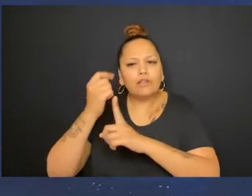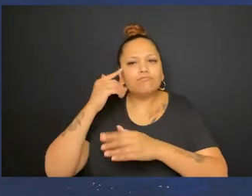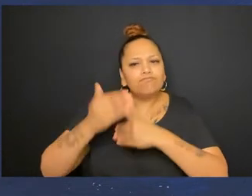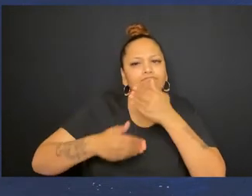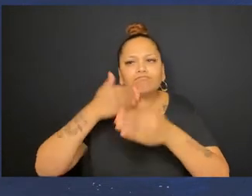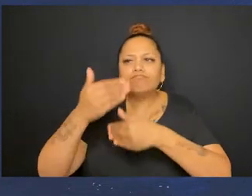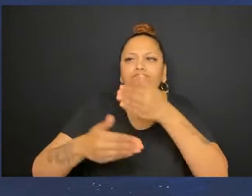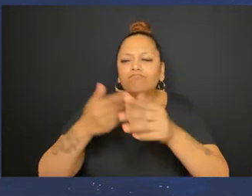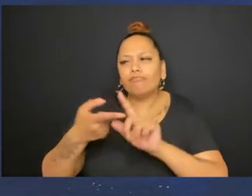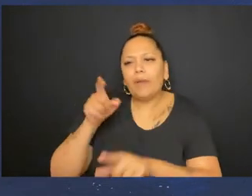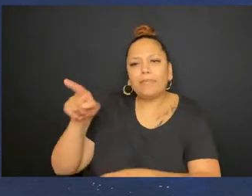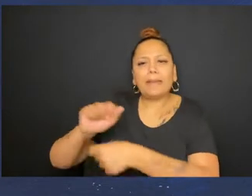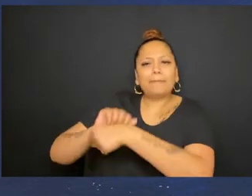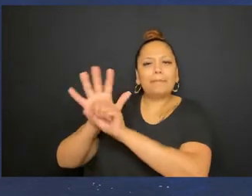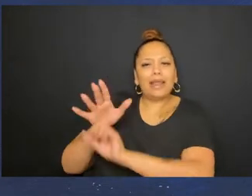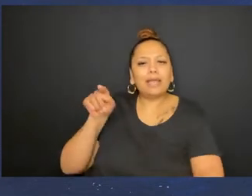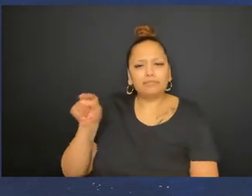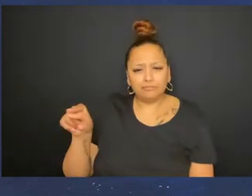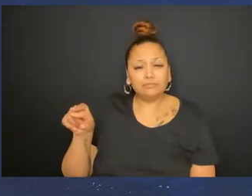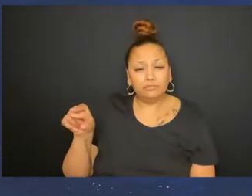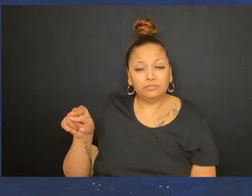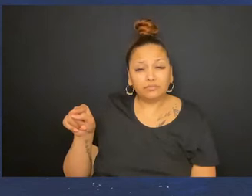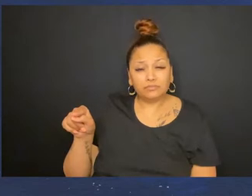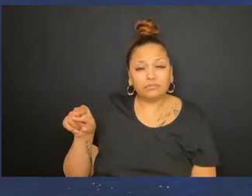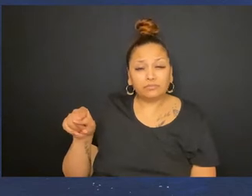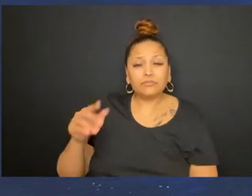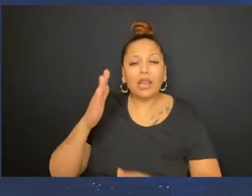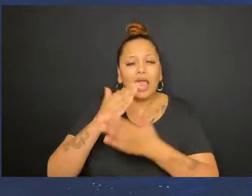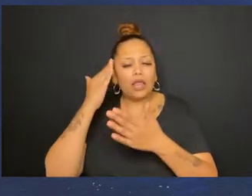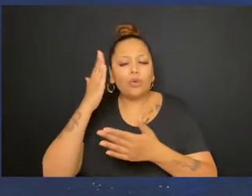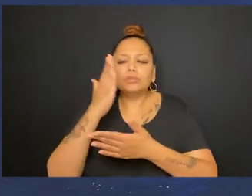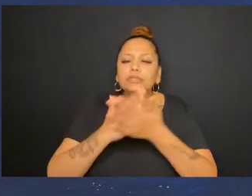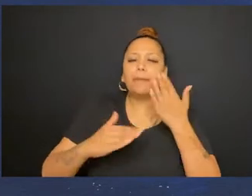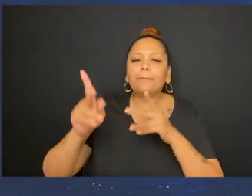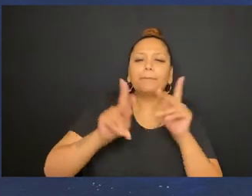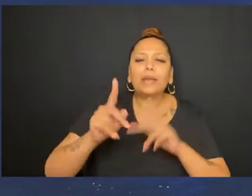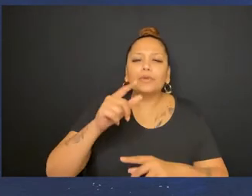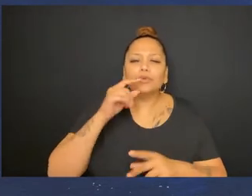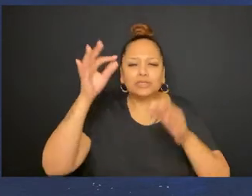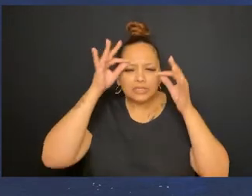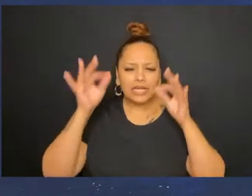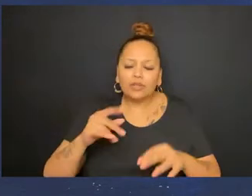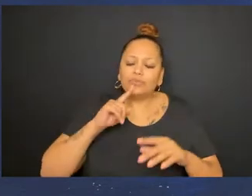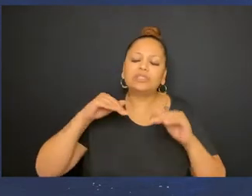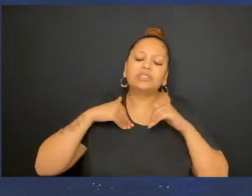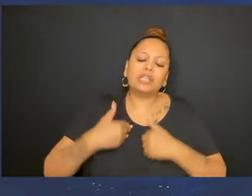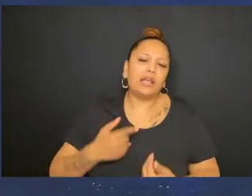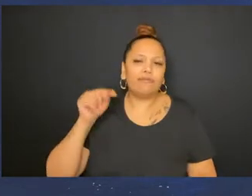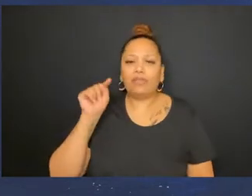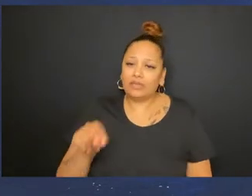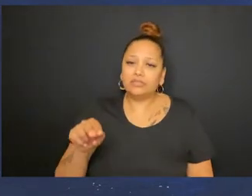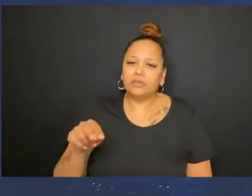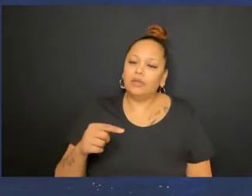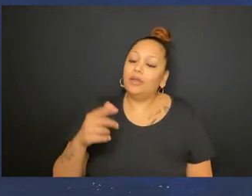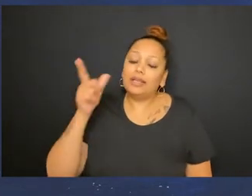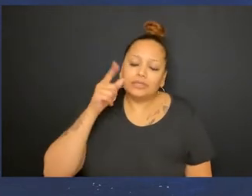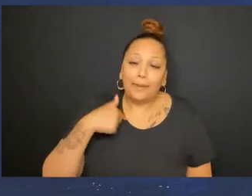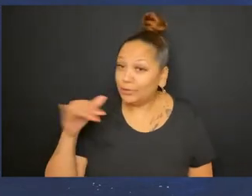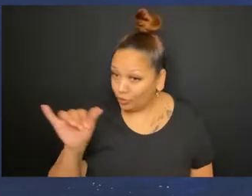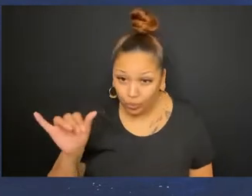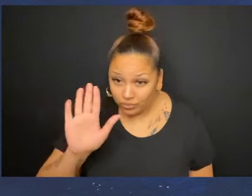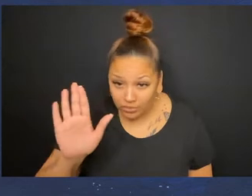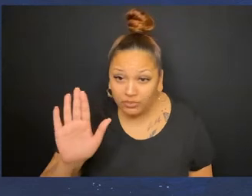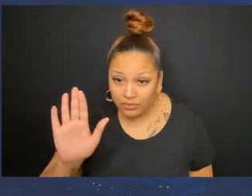important for us as a society to move forward from this pandemic. Because I know some people have decided that they're tired of this.